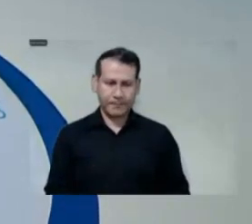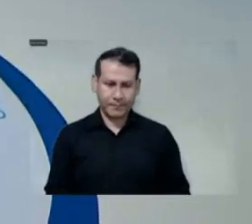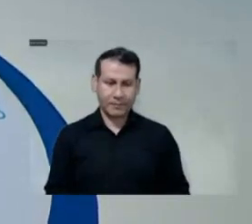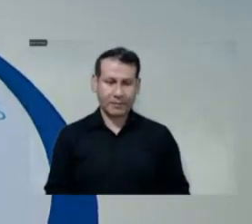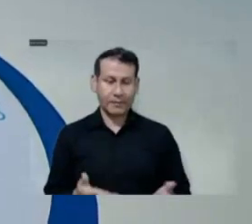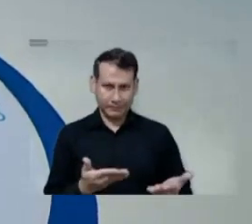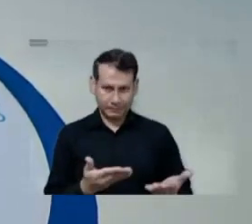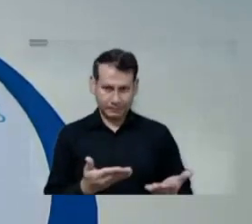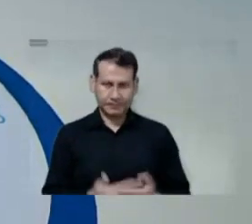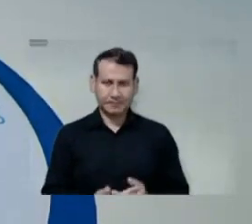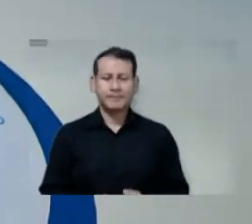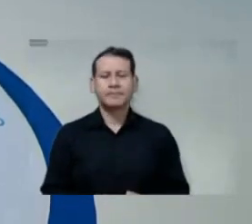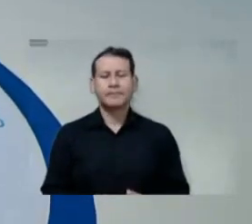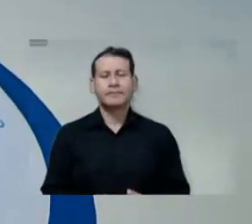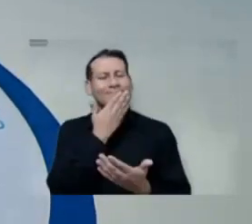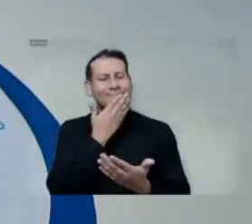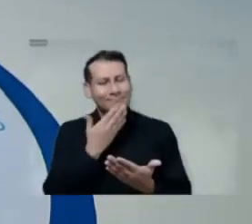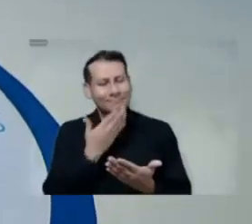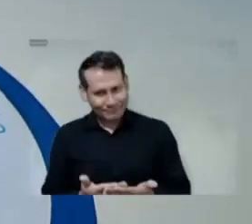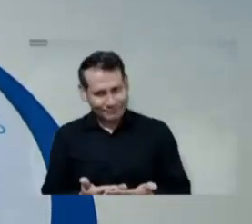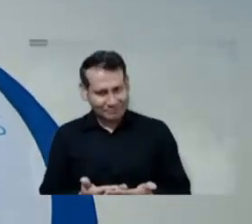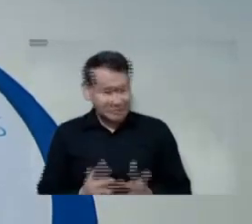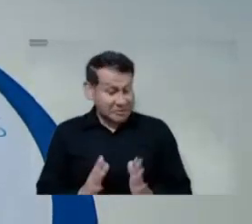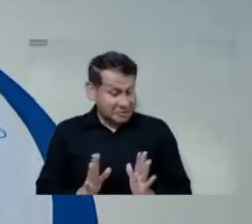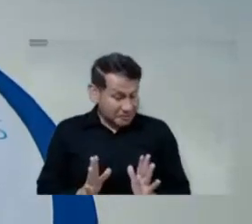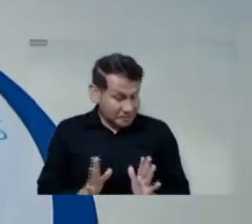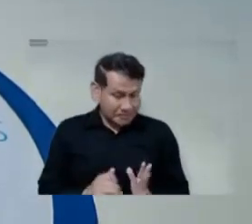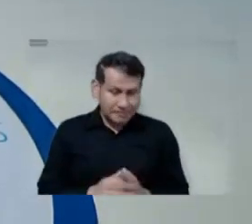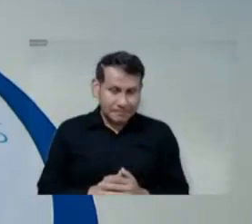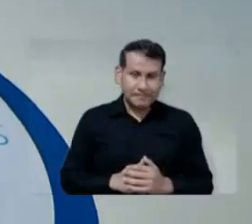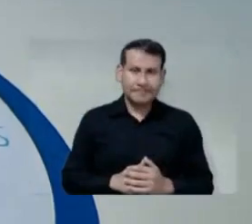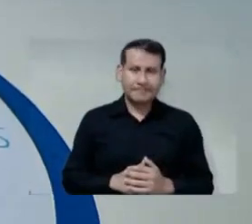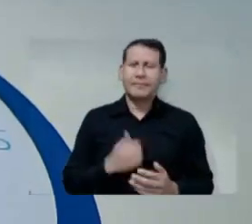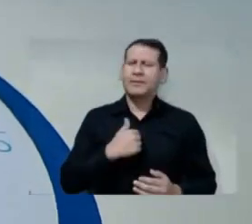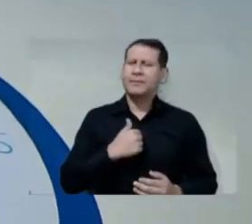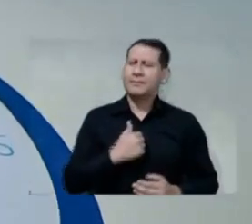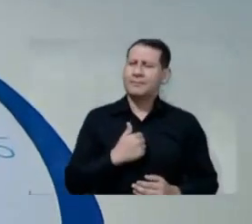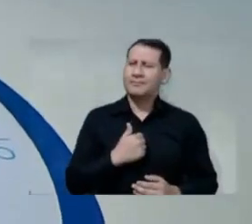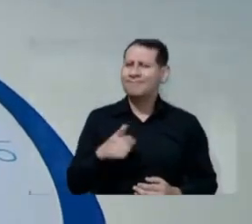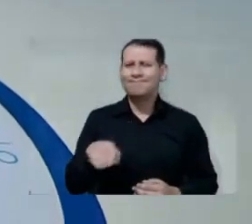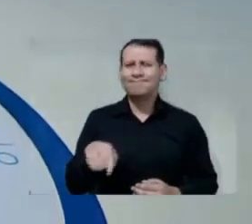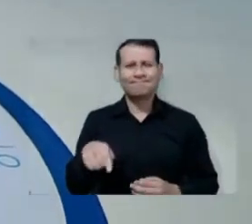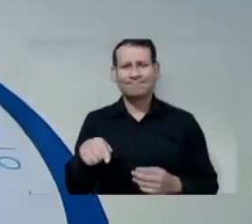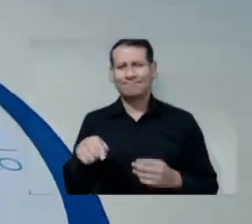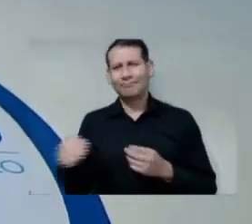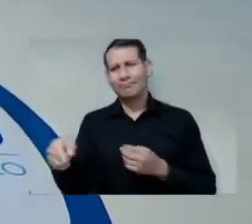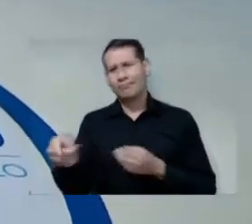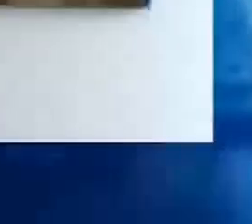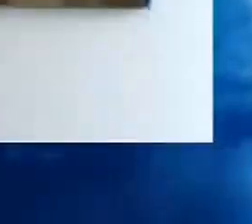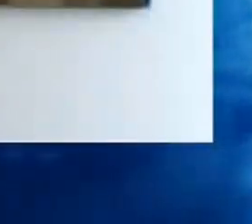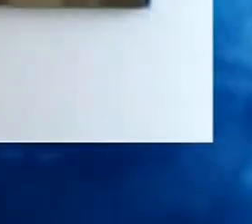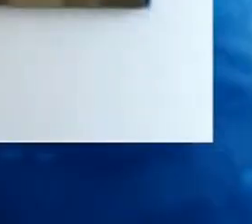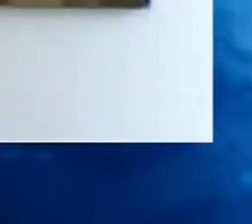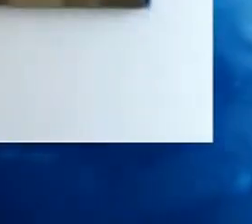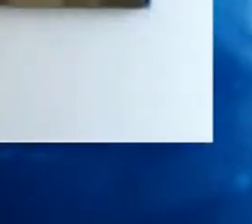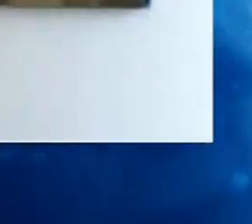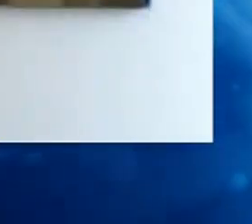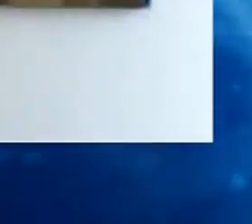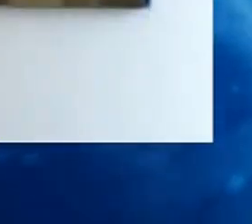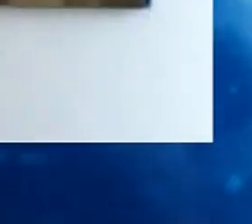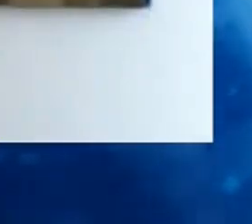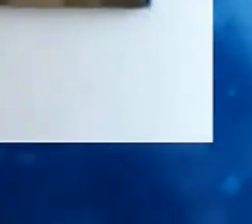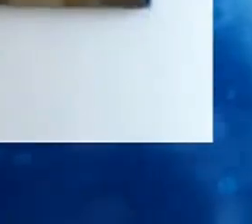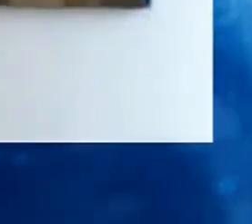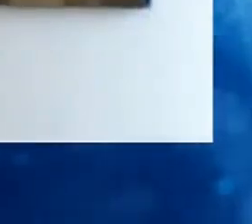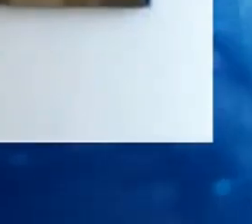First of all, it's a pleasure for me to share with you, with